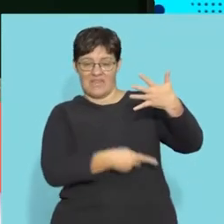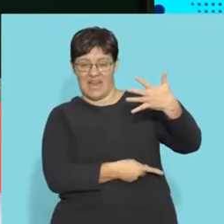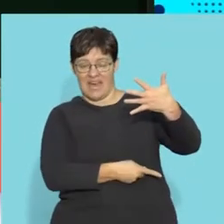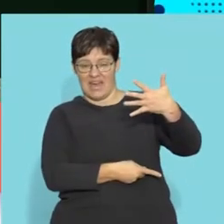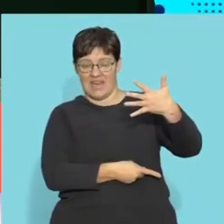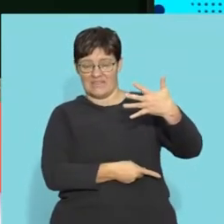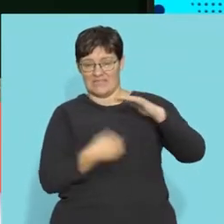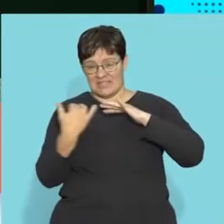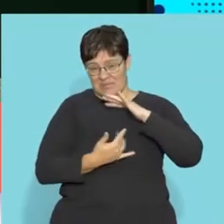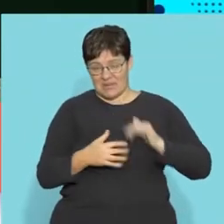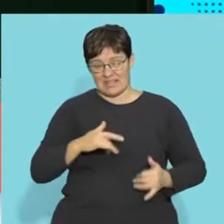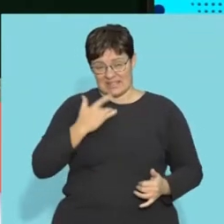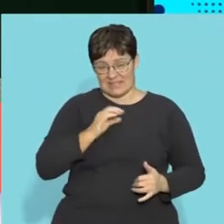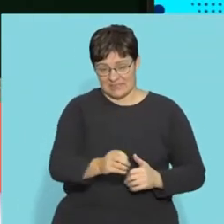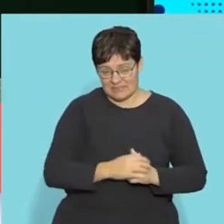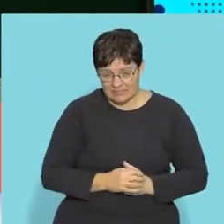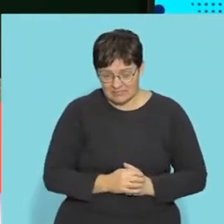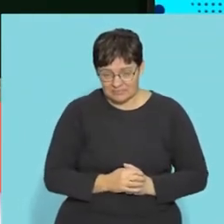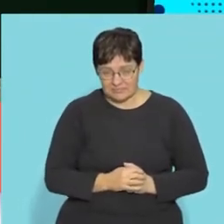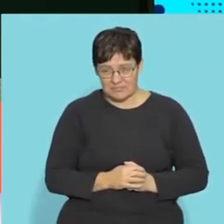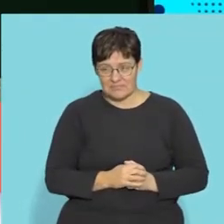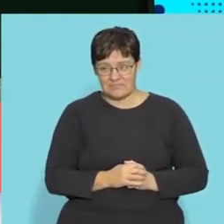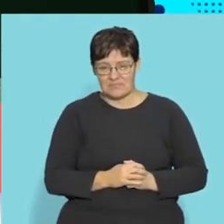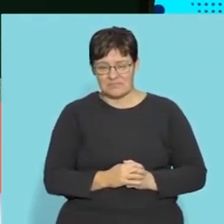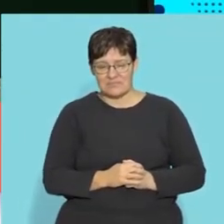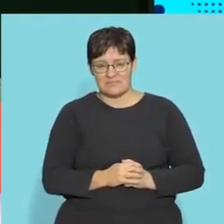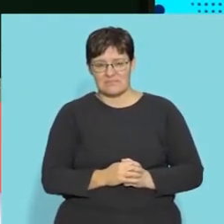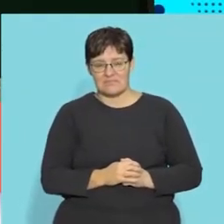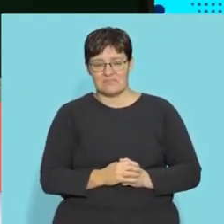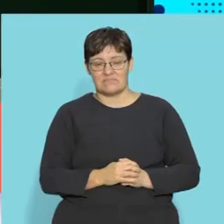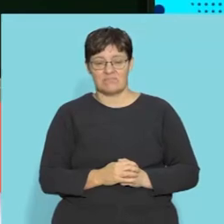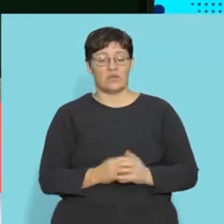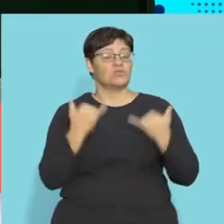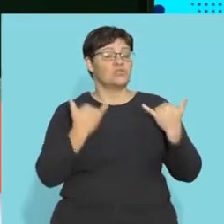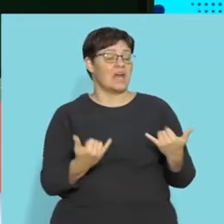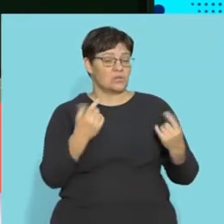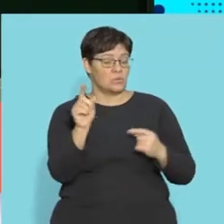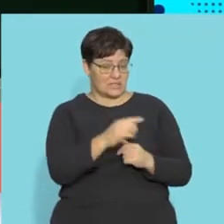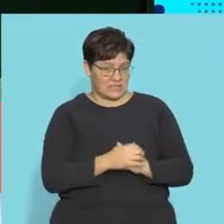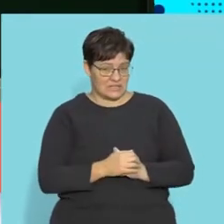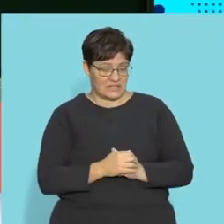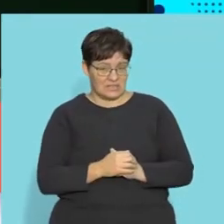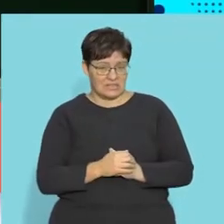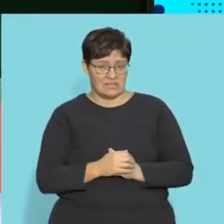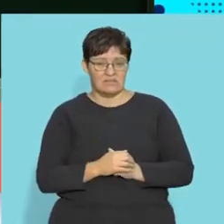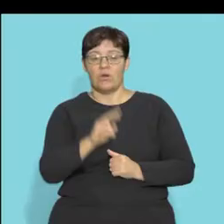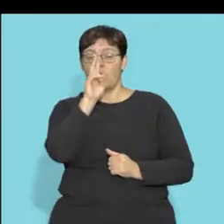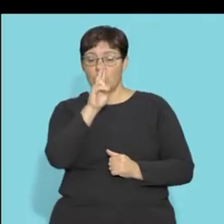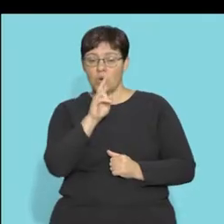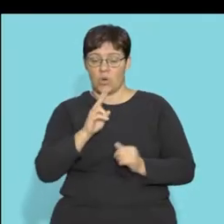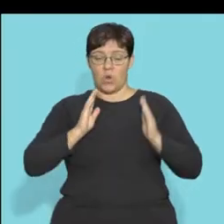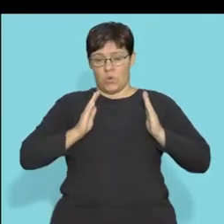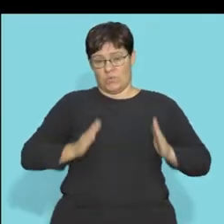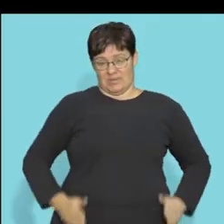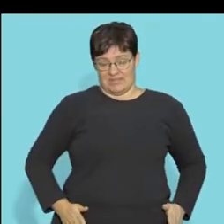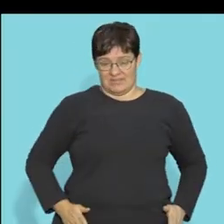Those are the five senses. Right. So what we are going to do is we're going to look at